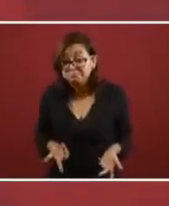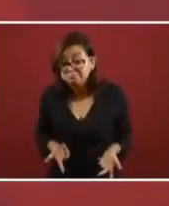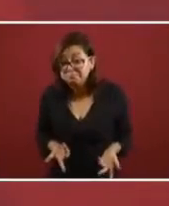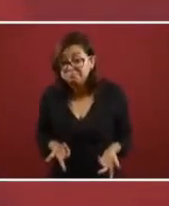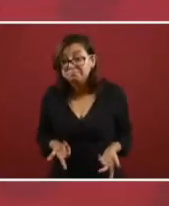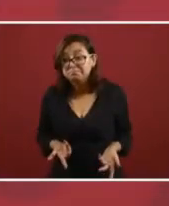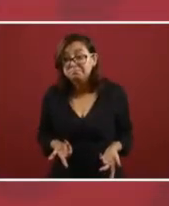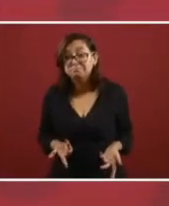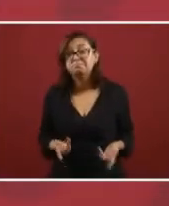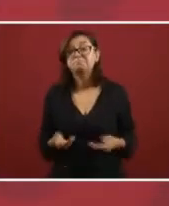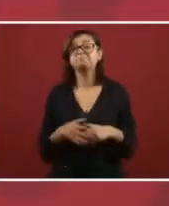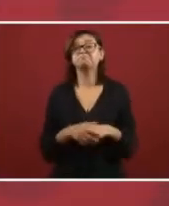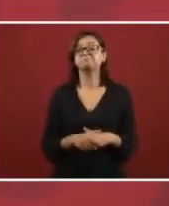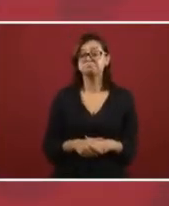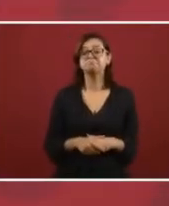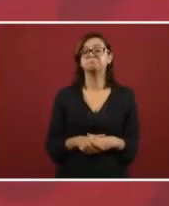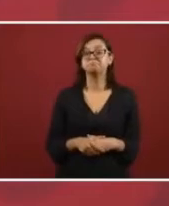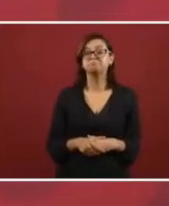they left us